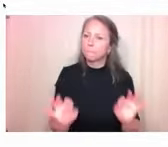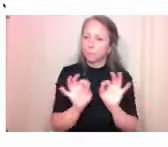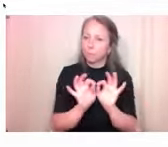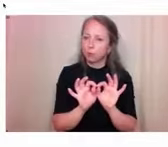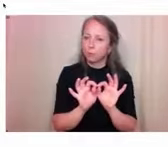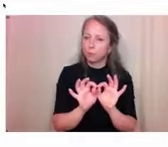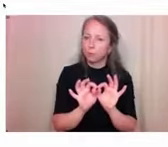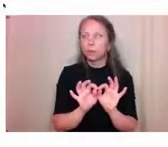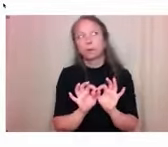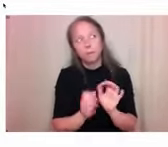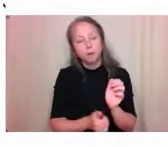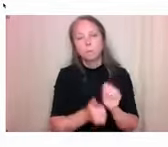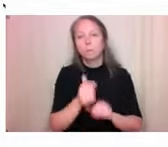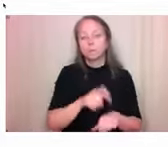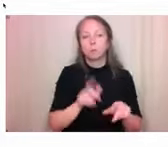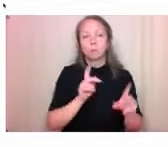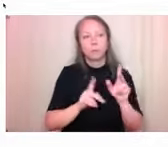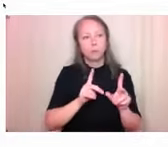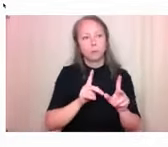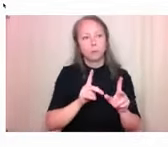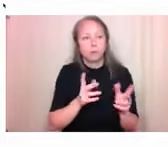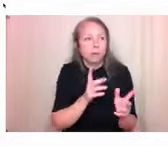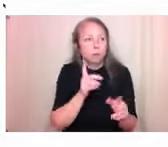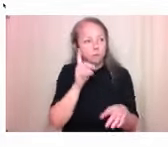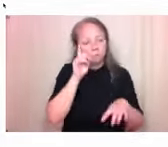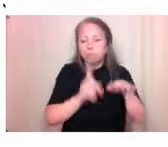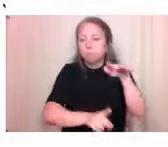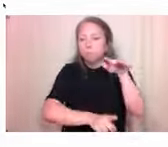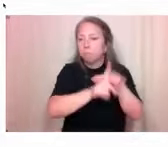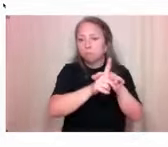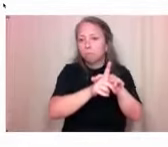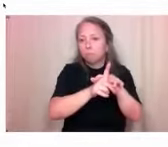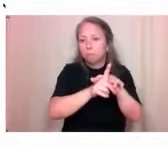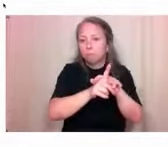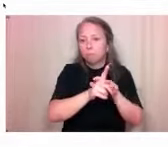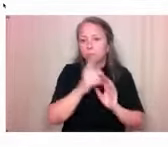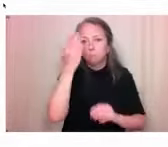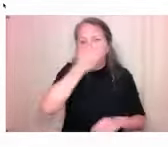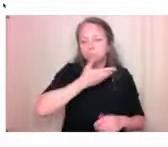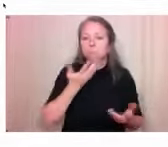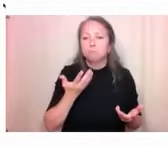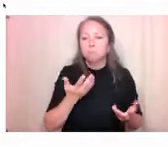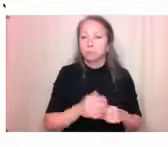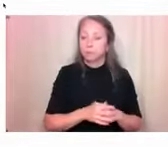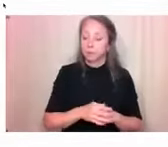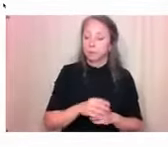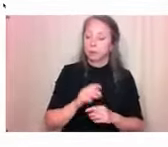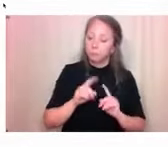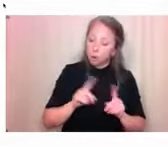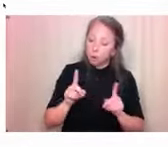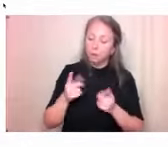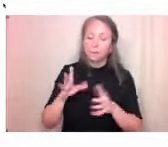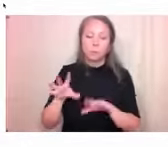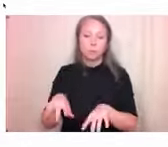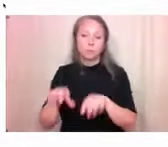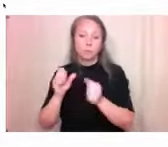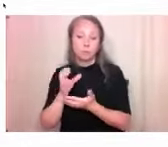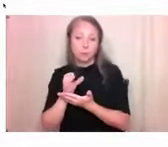ordinarily think about. So for example, now, after having taken that course and after working with Peach for the past few months,